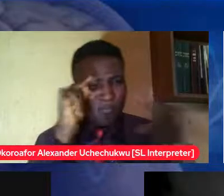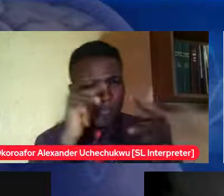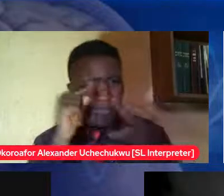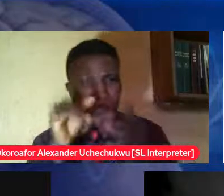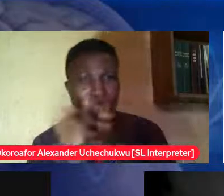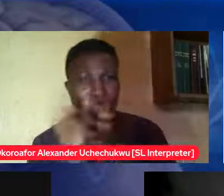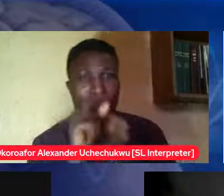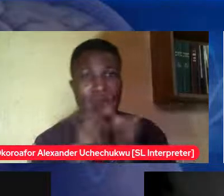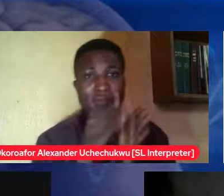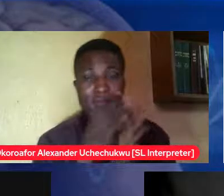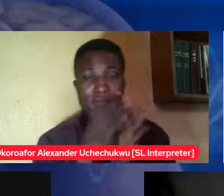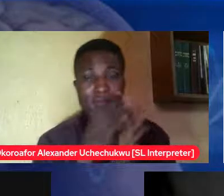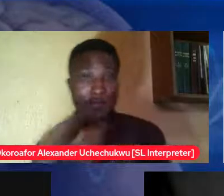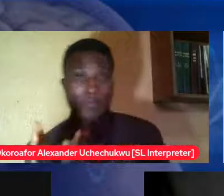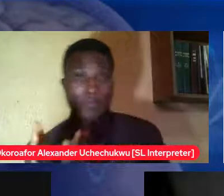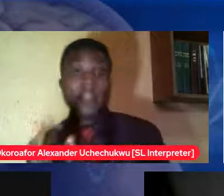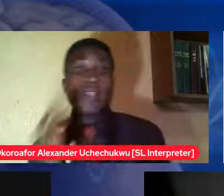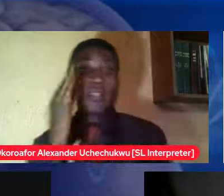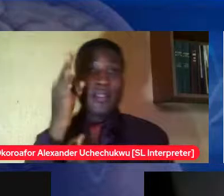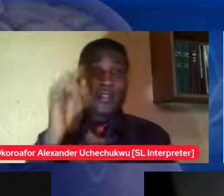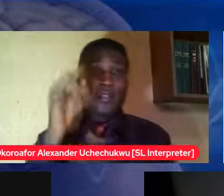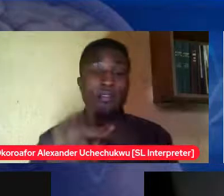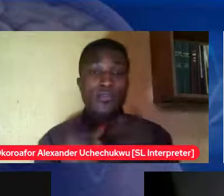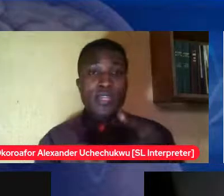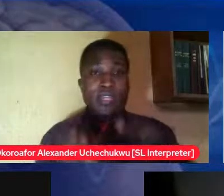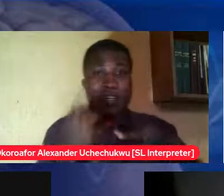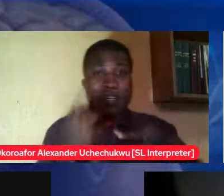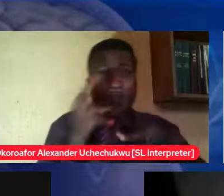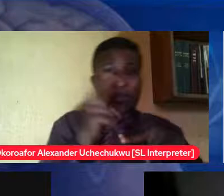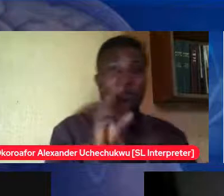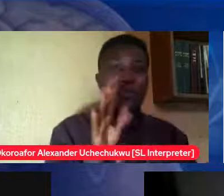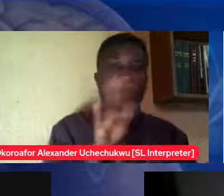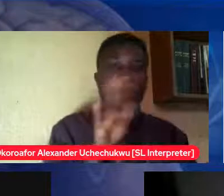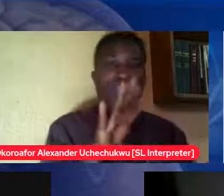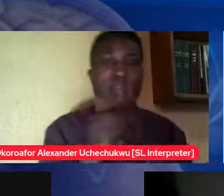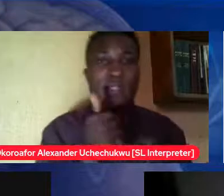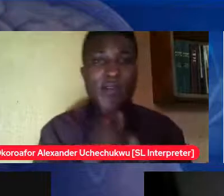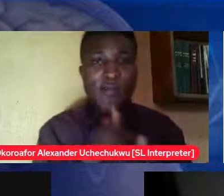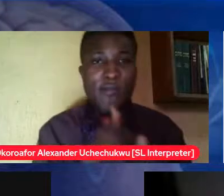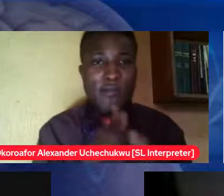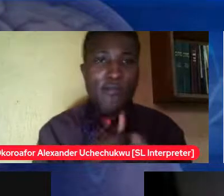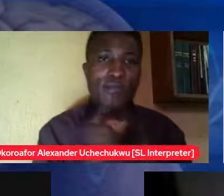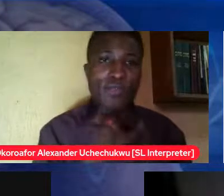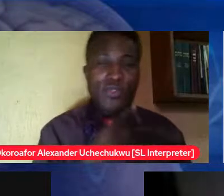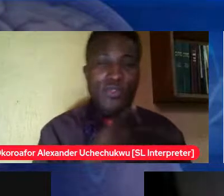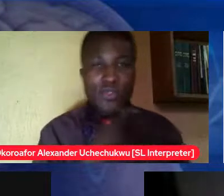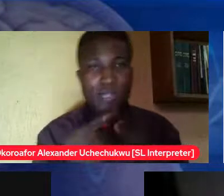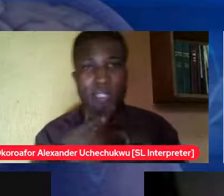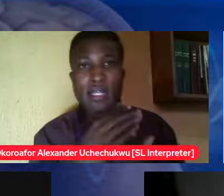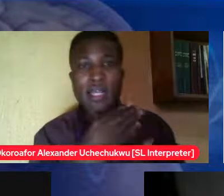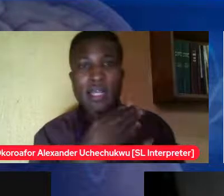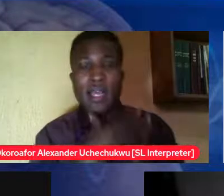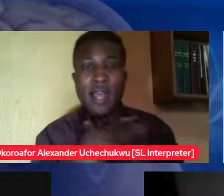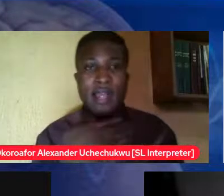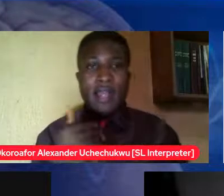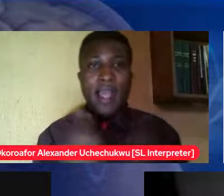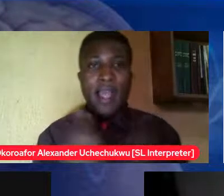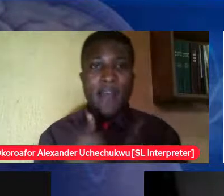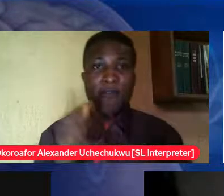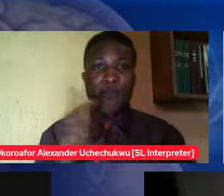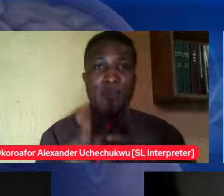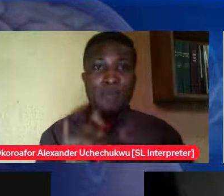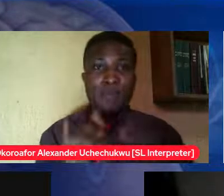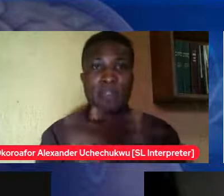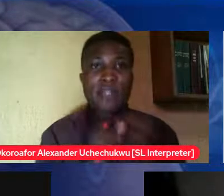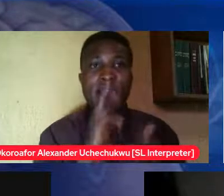help you increase your self morale or self-esteem you do that then surround yourself with people that are happy to be around